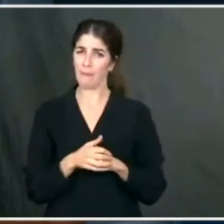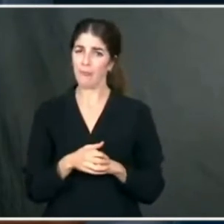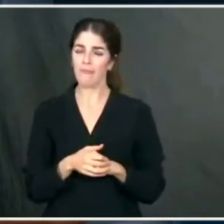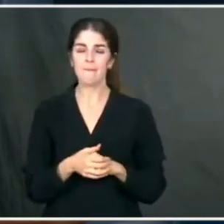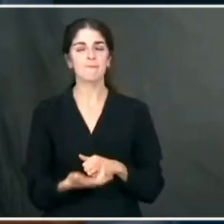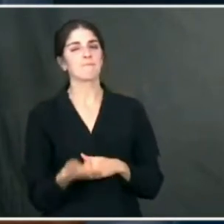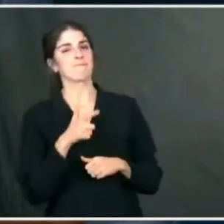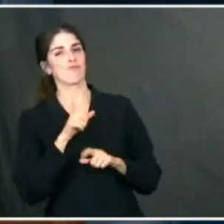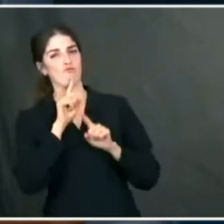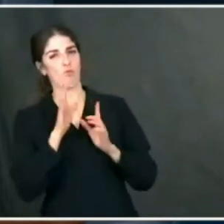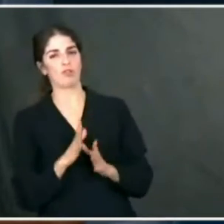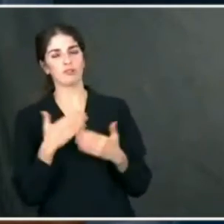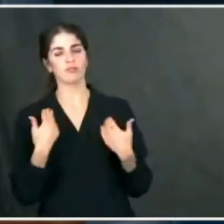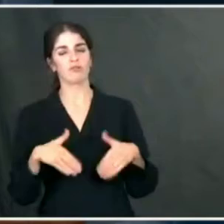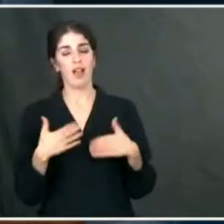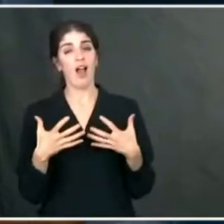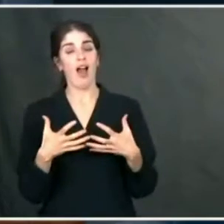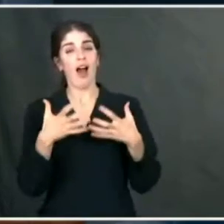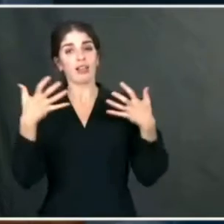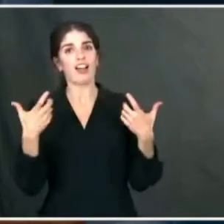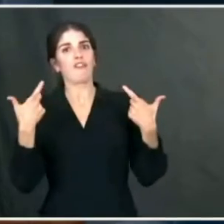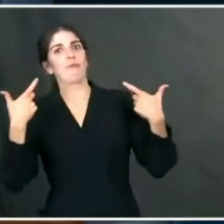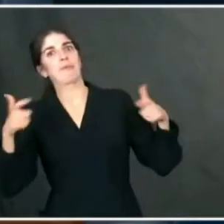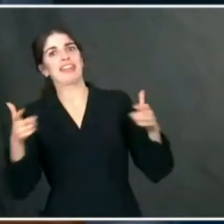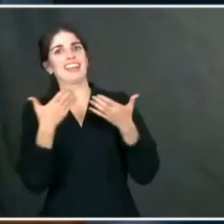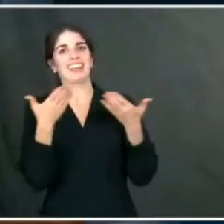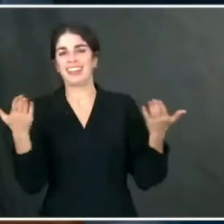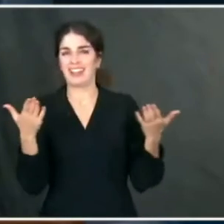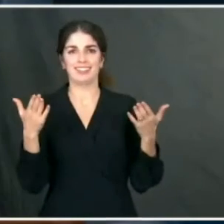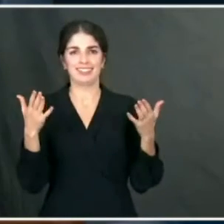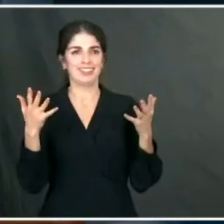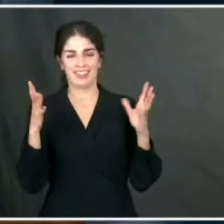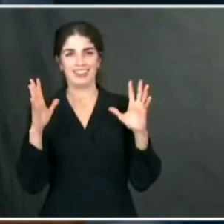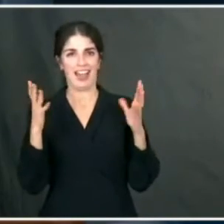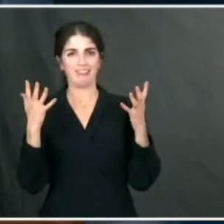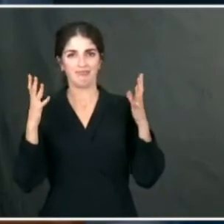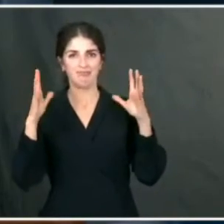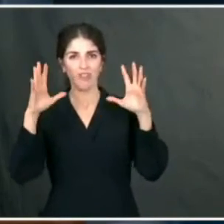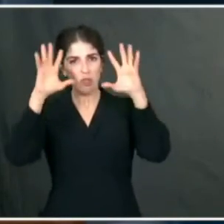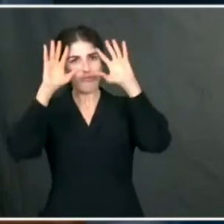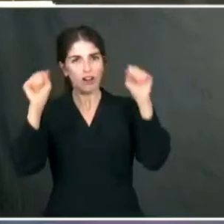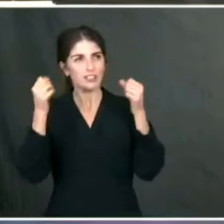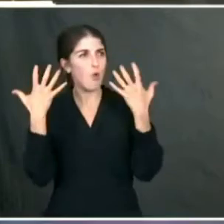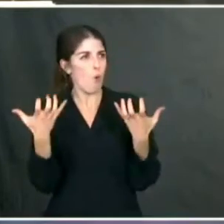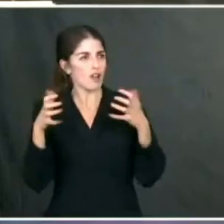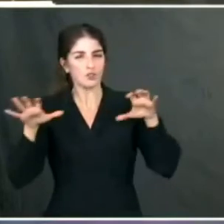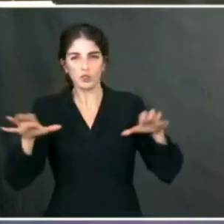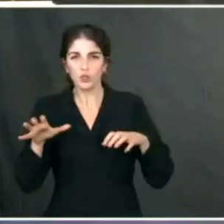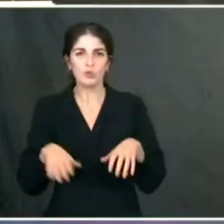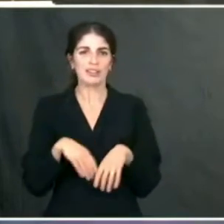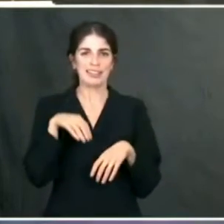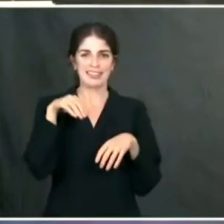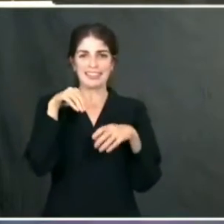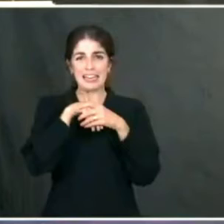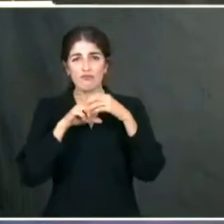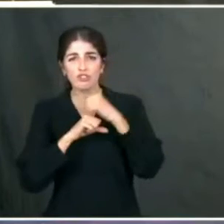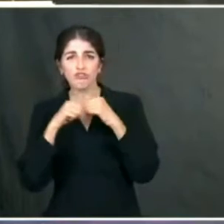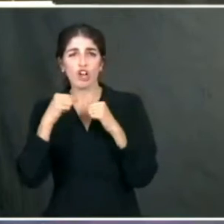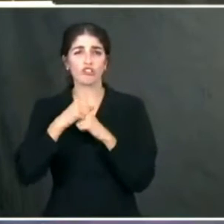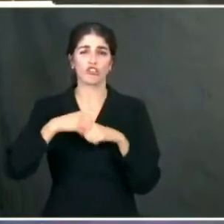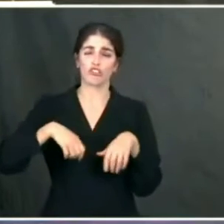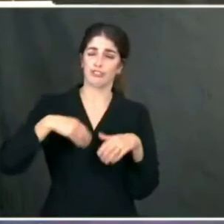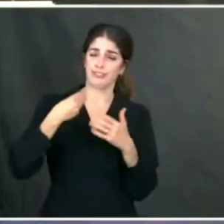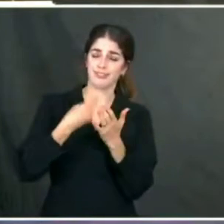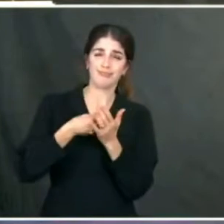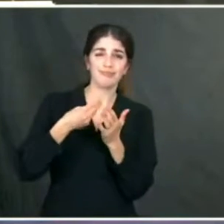Jen. There's a lot of really big things that the administration wants to do infrastructure, the stimulus tax reform. Can you sort of lay out the cadence